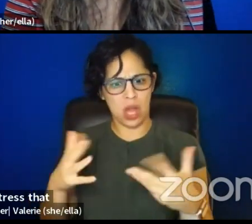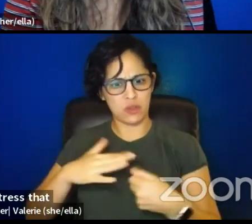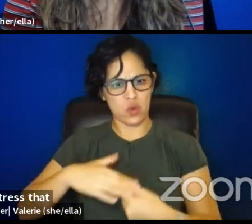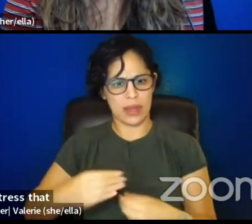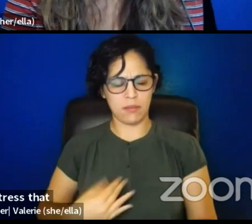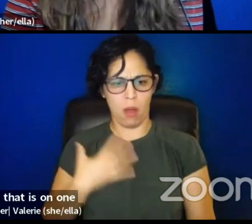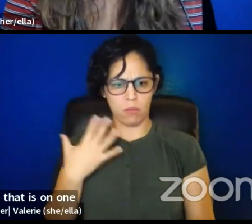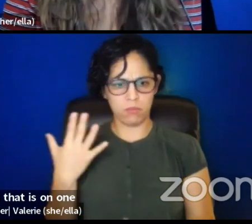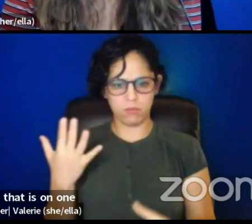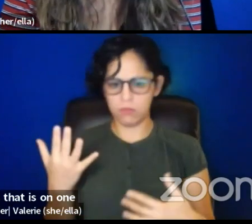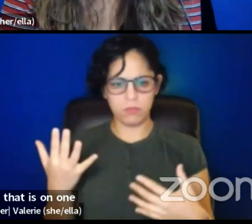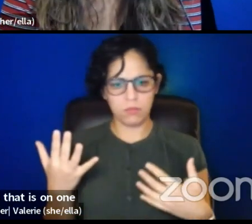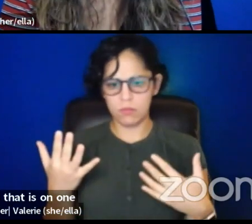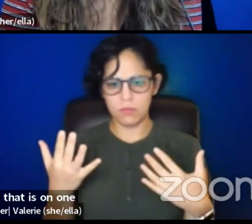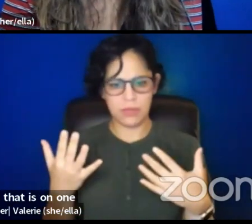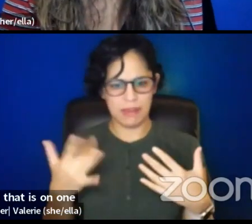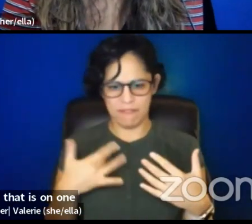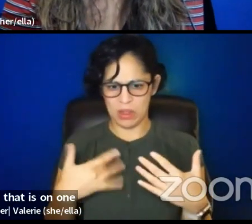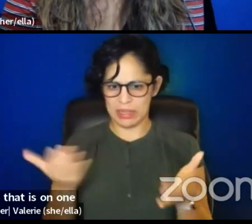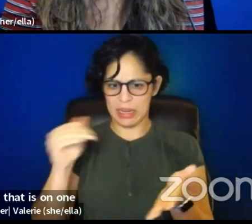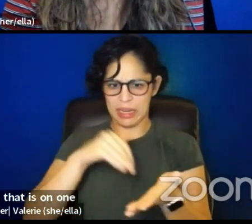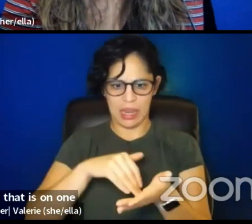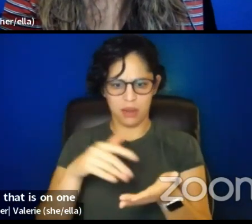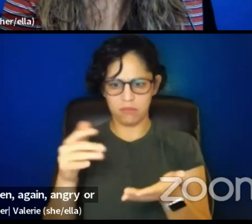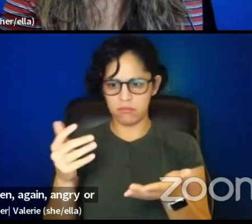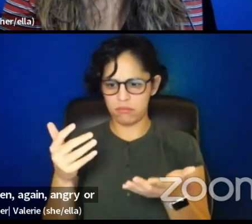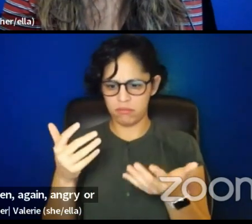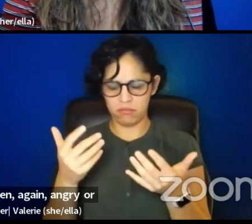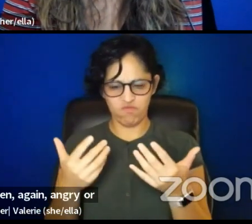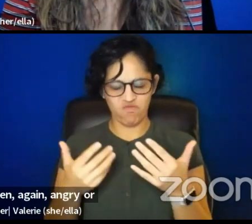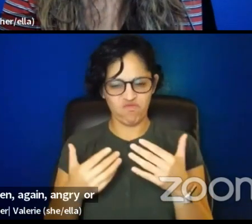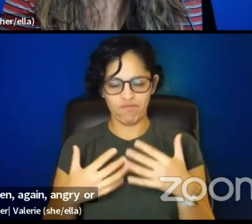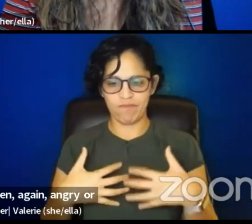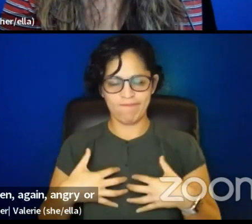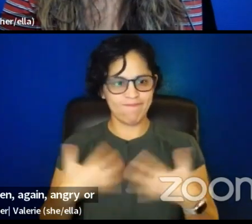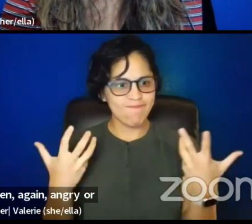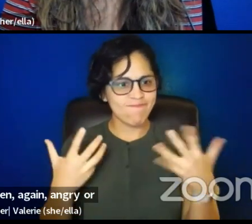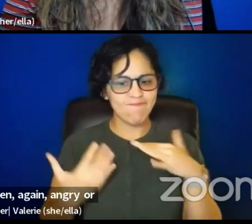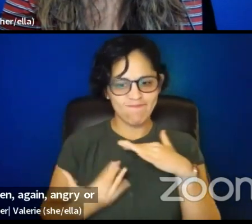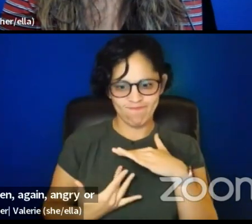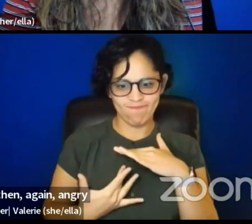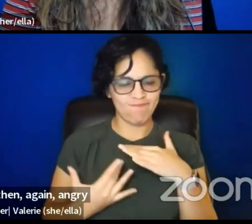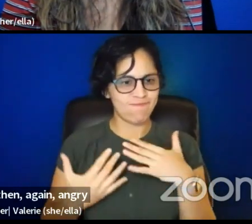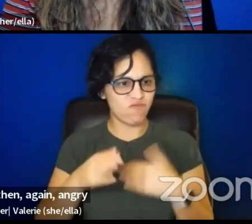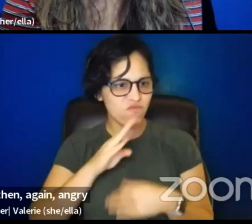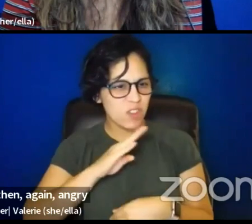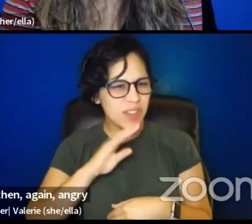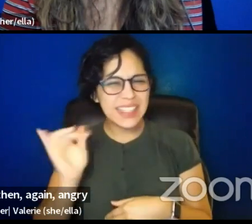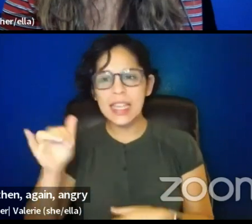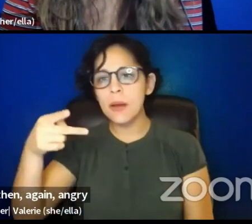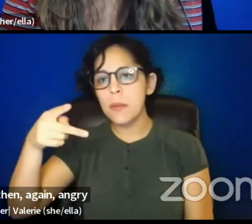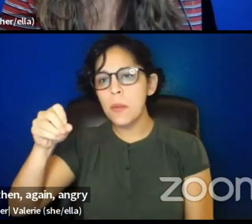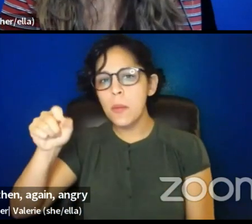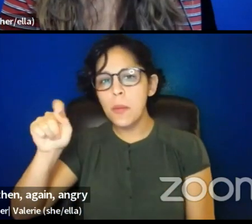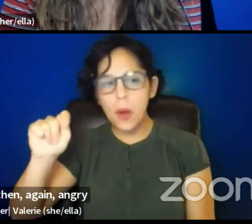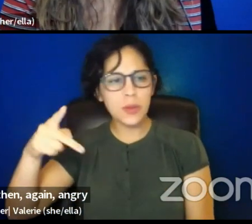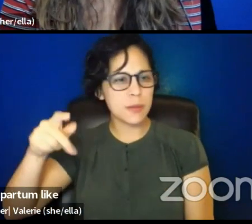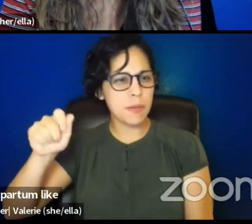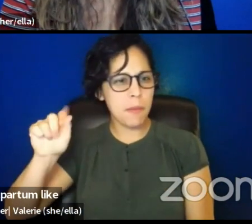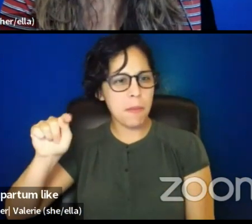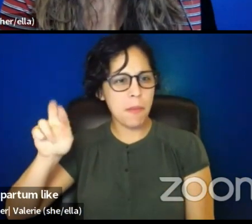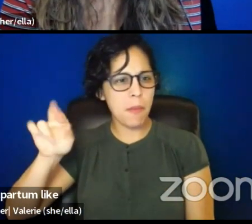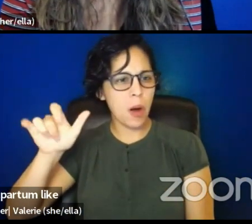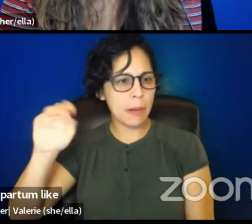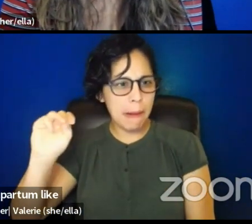and how feeling then again, angry or frustrated. it's a lot like postpartum, like feeling any of those feelings that are not